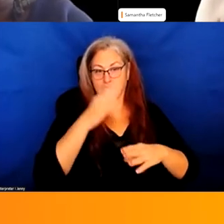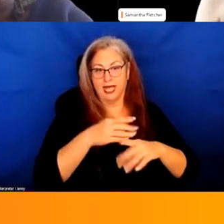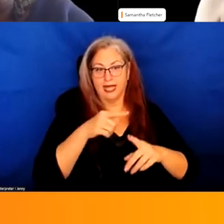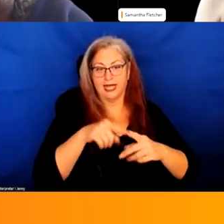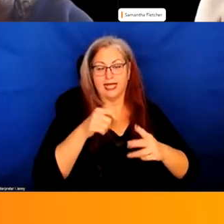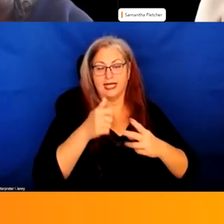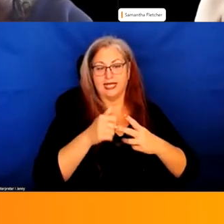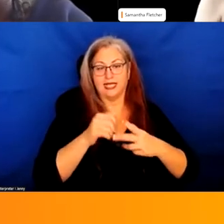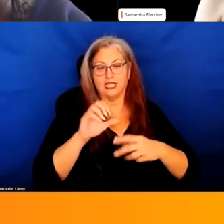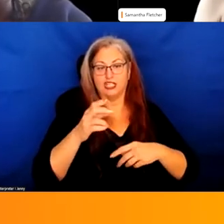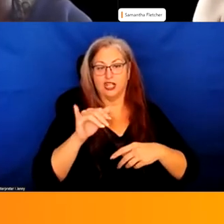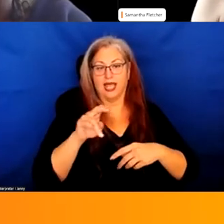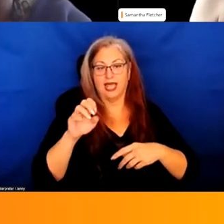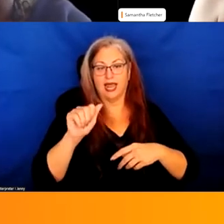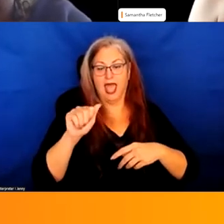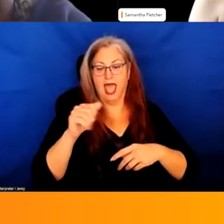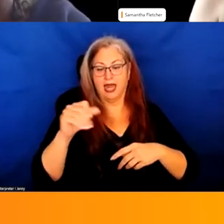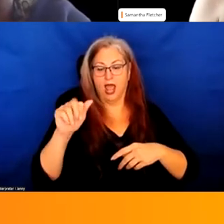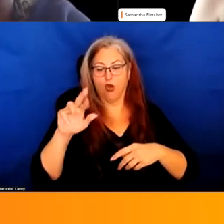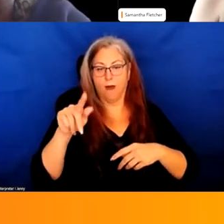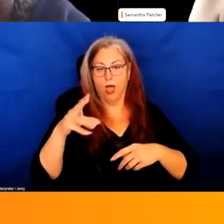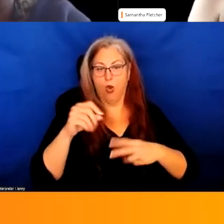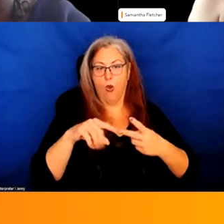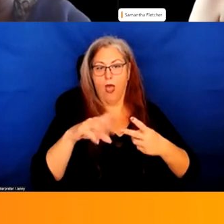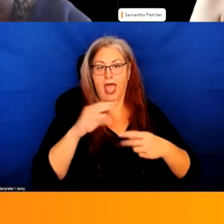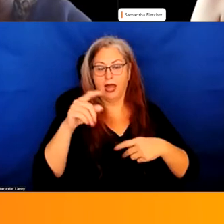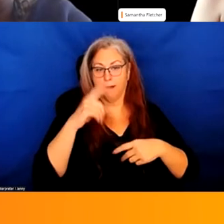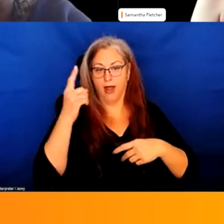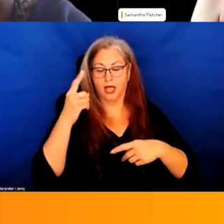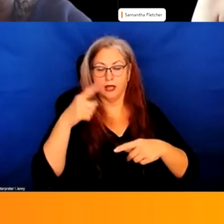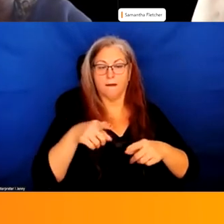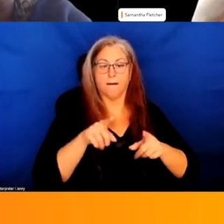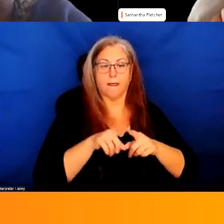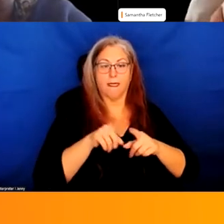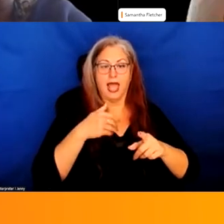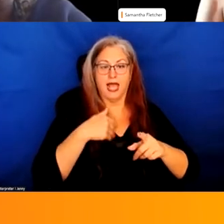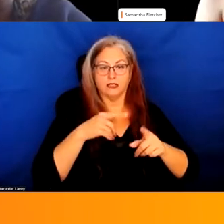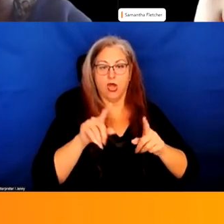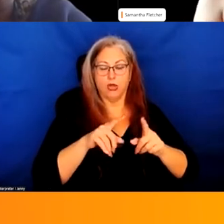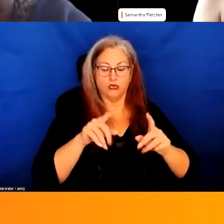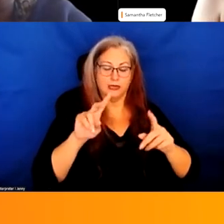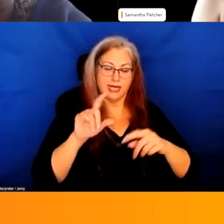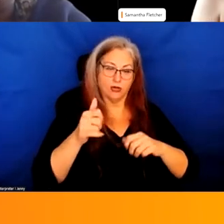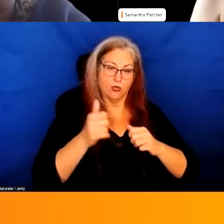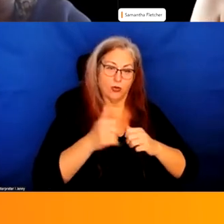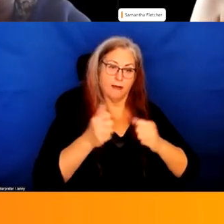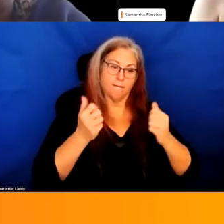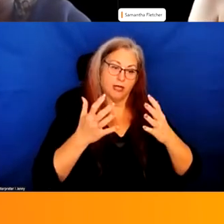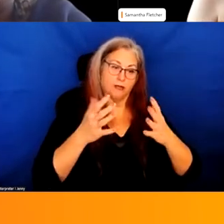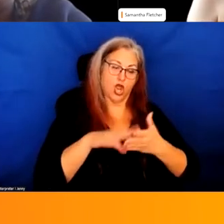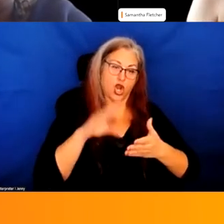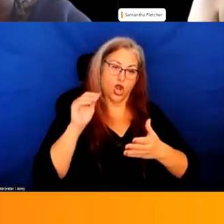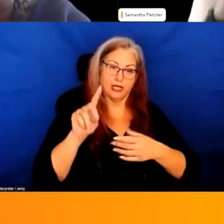Cheyenne and Arapaho, as well as Black, who has also been diagnosed with multiple learning